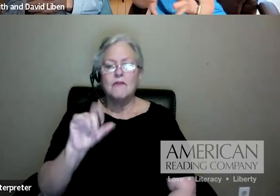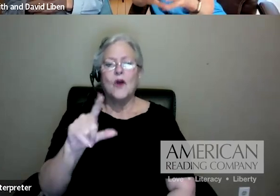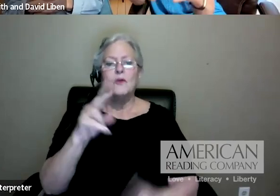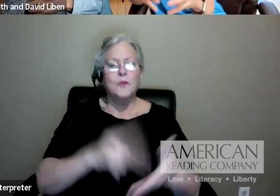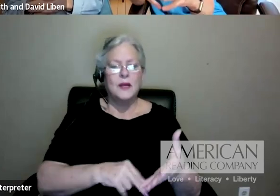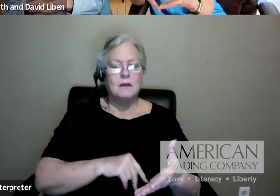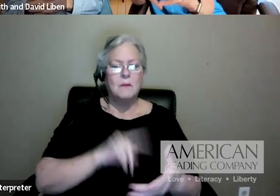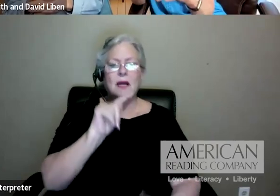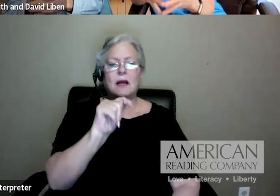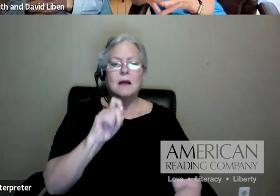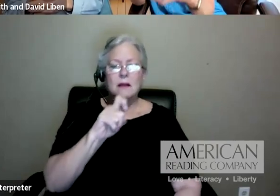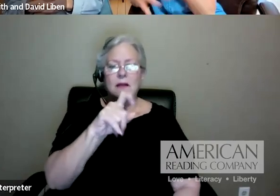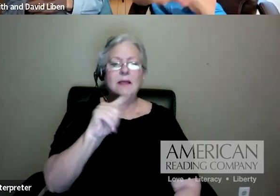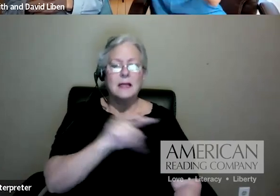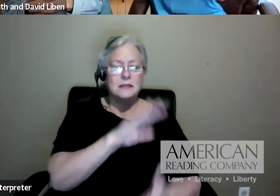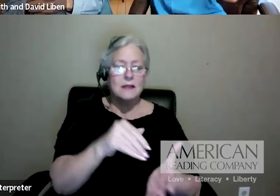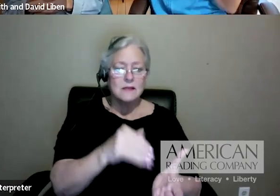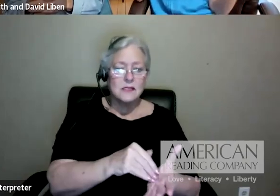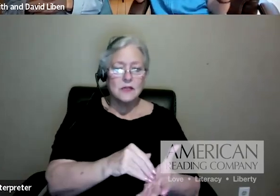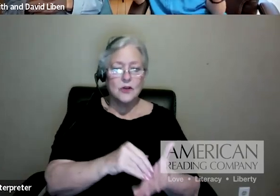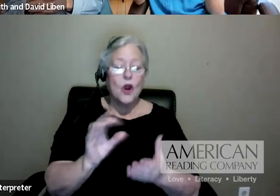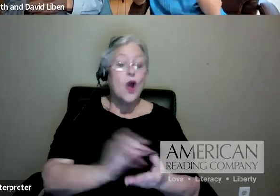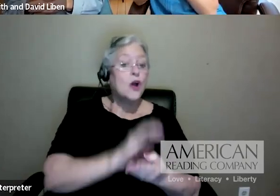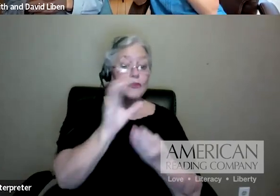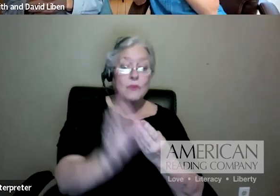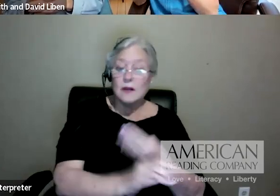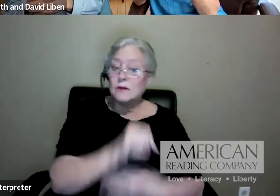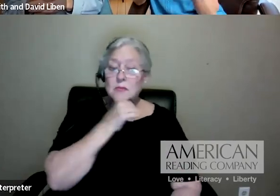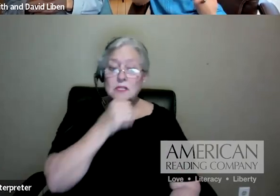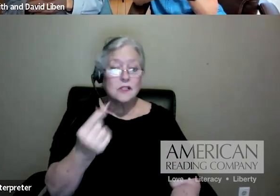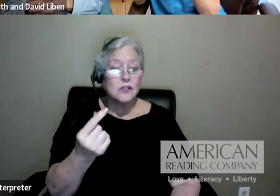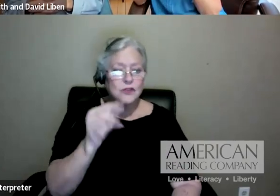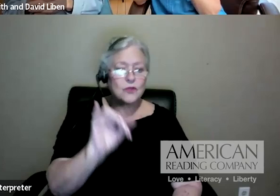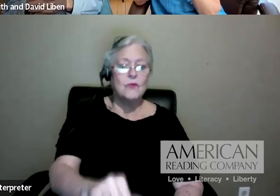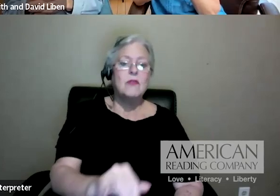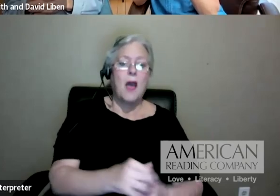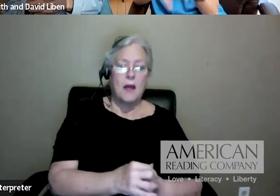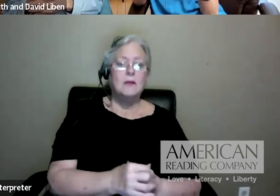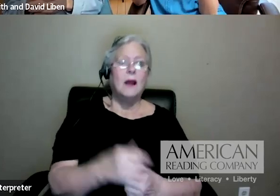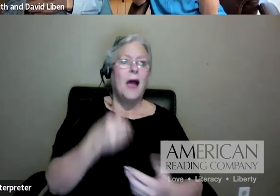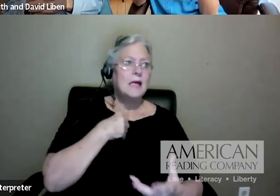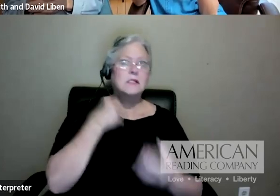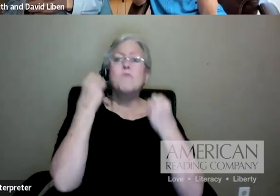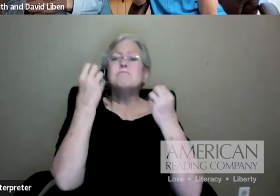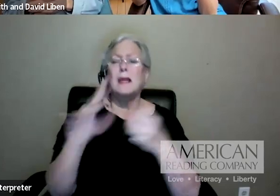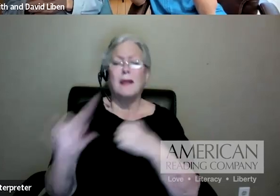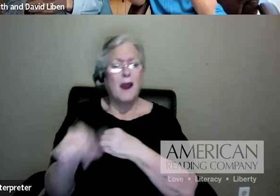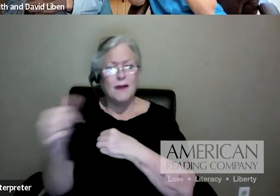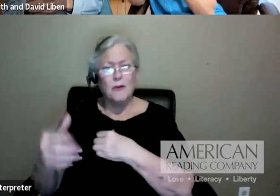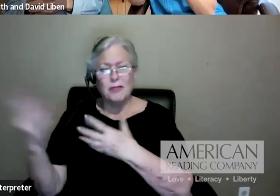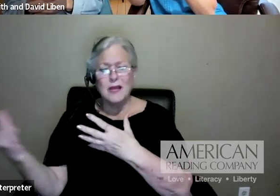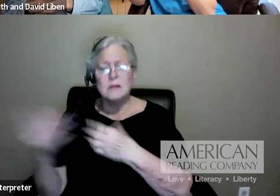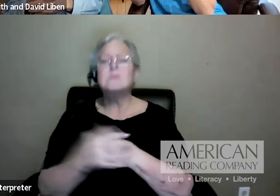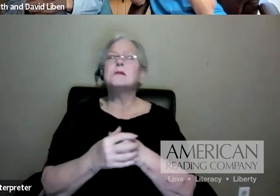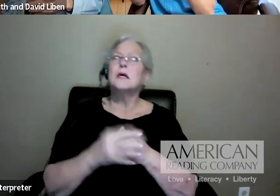center and a curriculum that doesn't do that, they have a gazillion other things going on, run the other way. Or if you